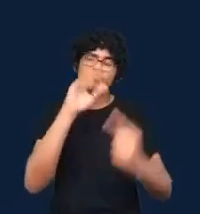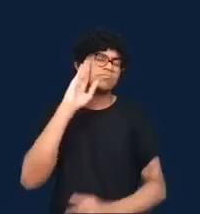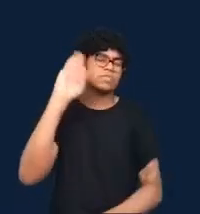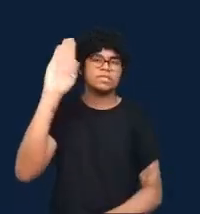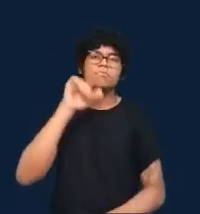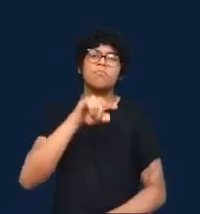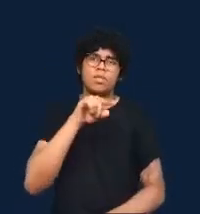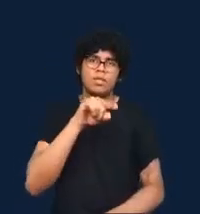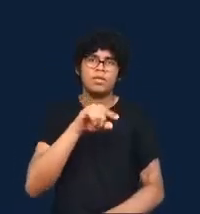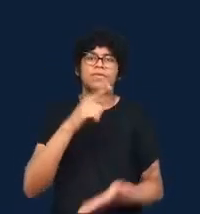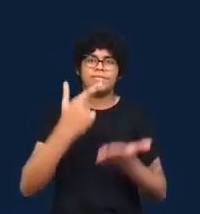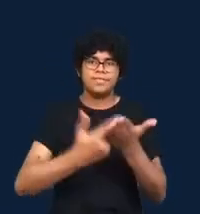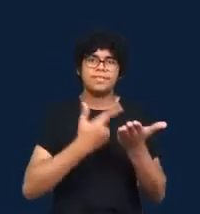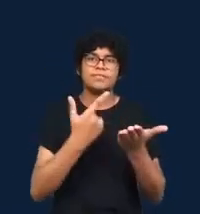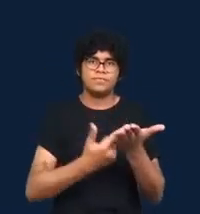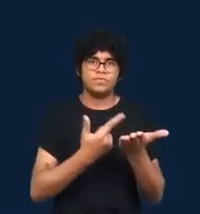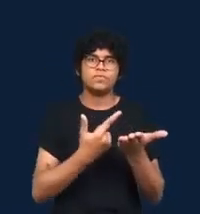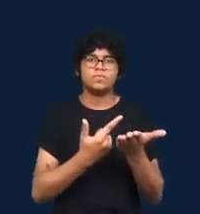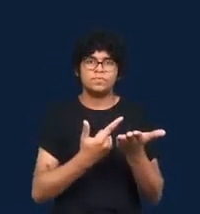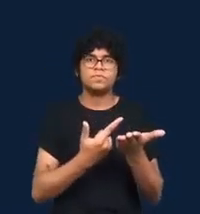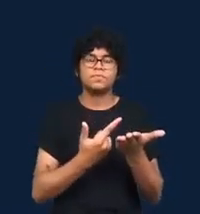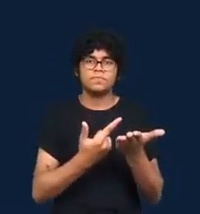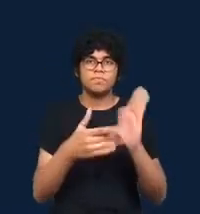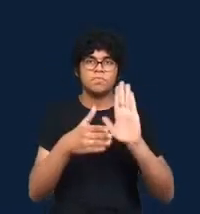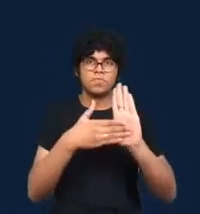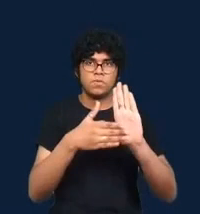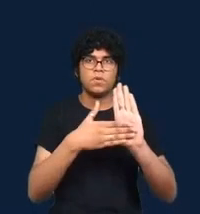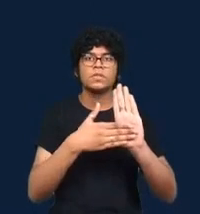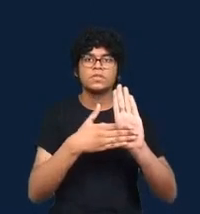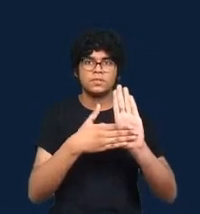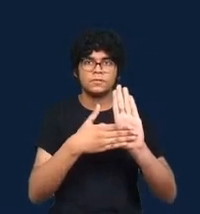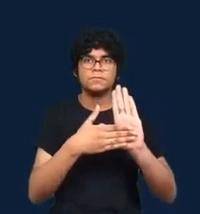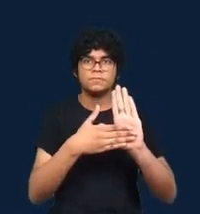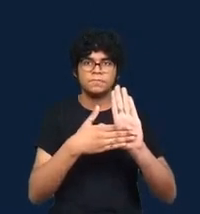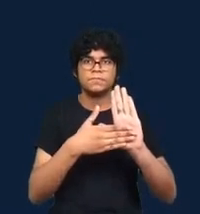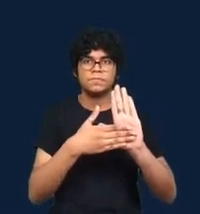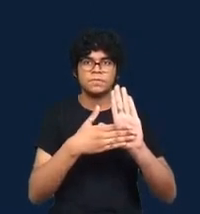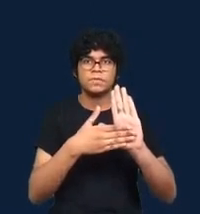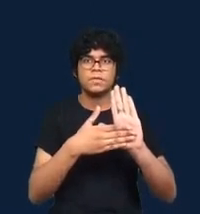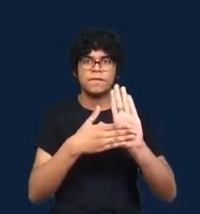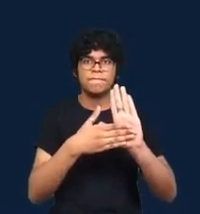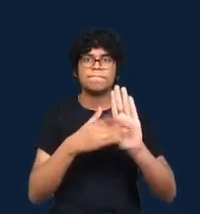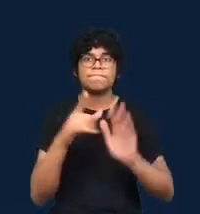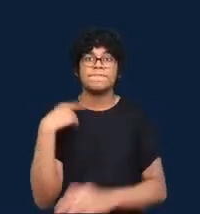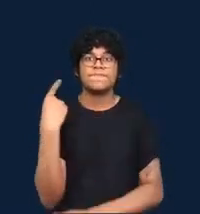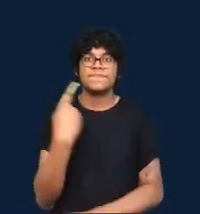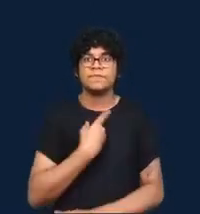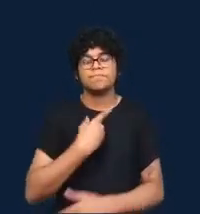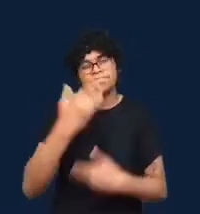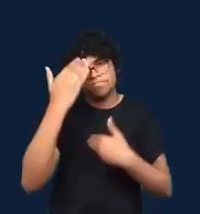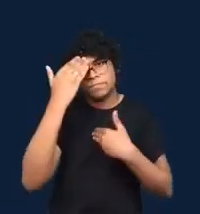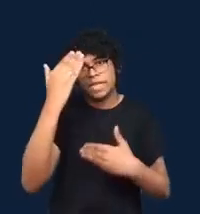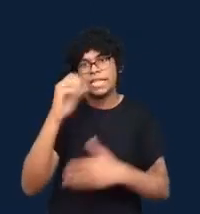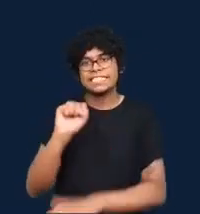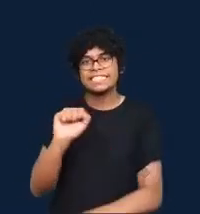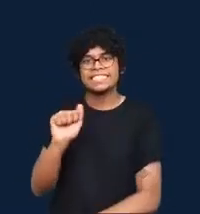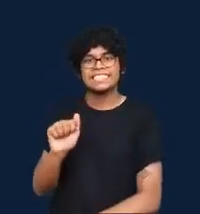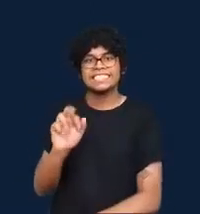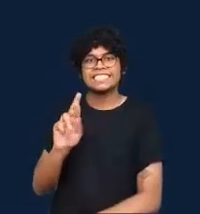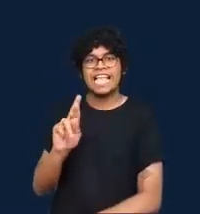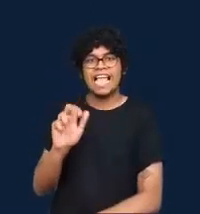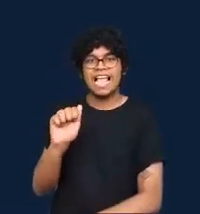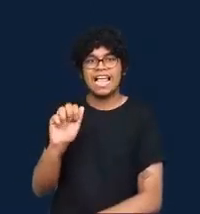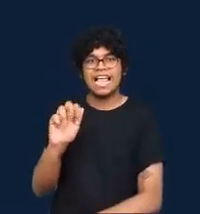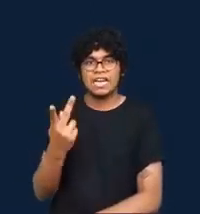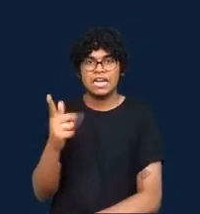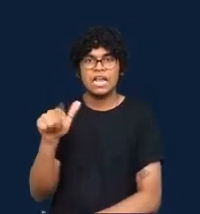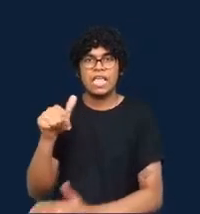we're really grateful to the wonderful artist, Sarah T. And the museum where this piece was exhibited for the permission